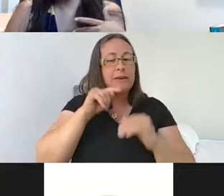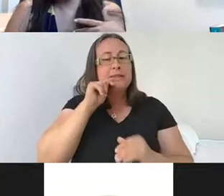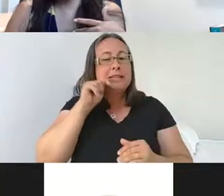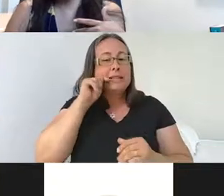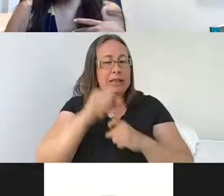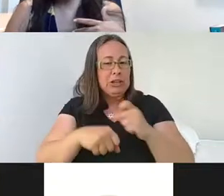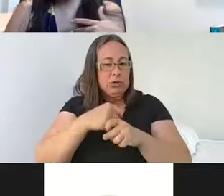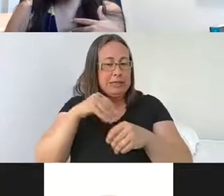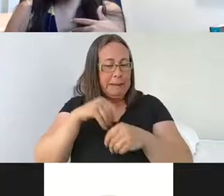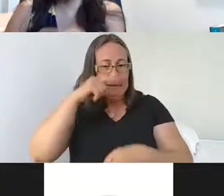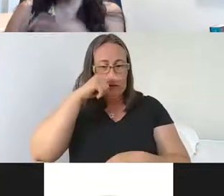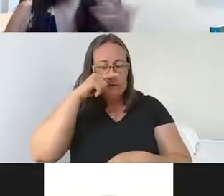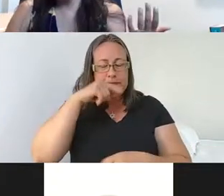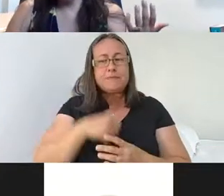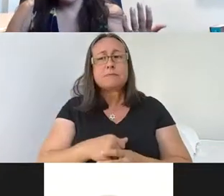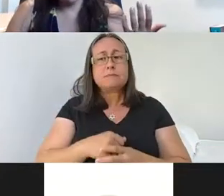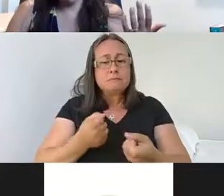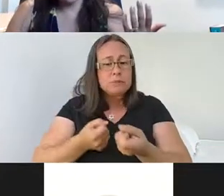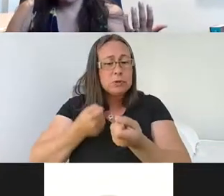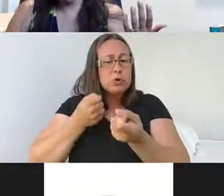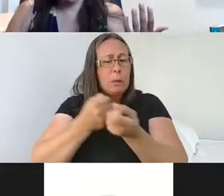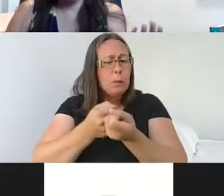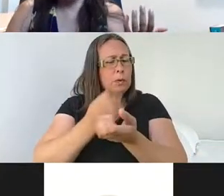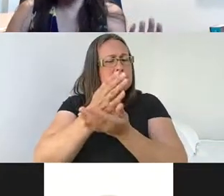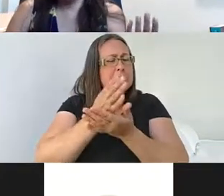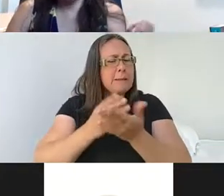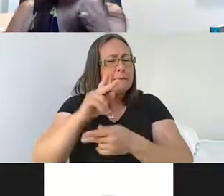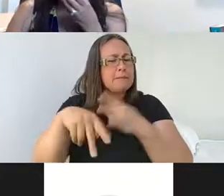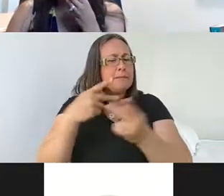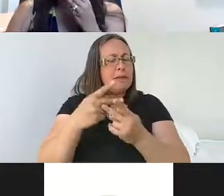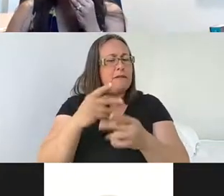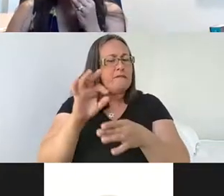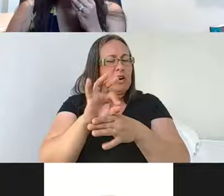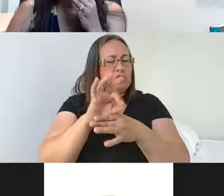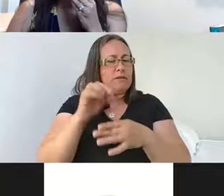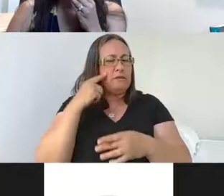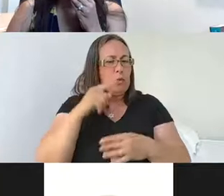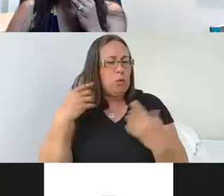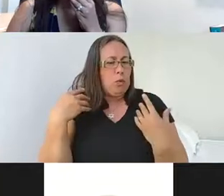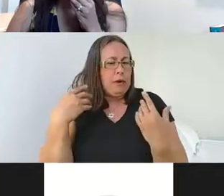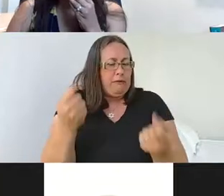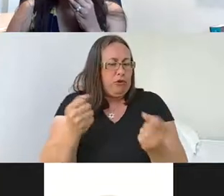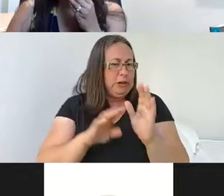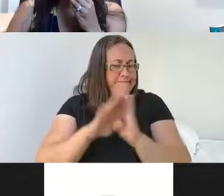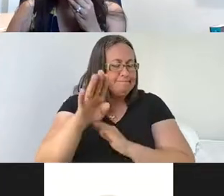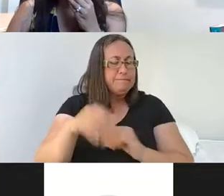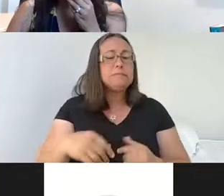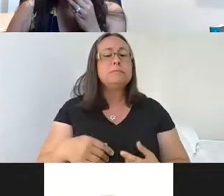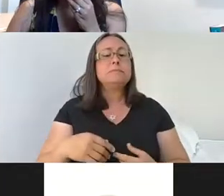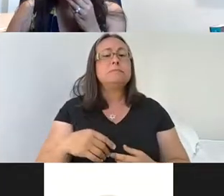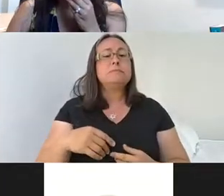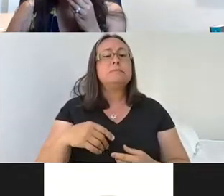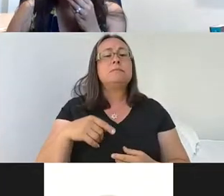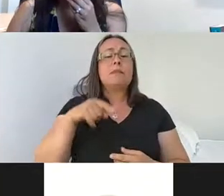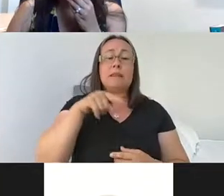that supports some recovery of function in this circuit. So this is over